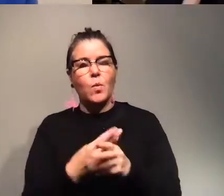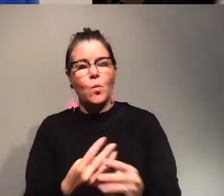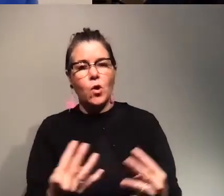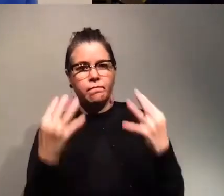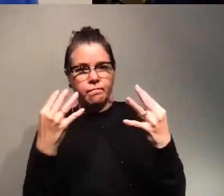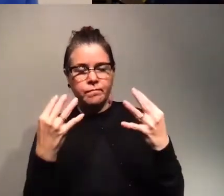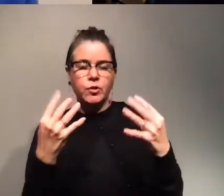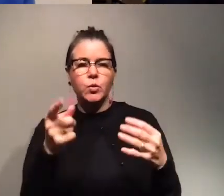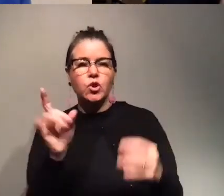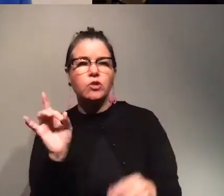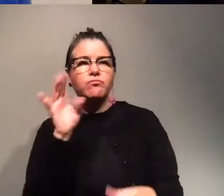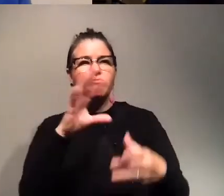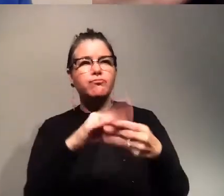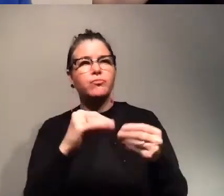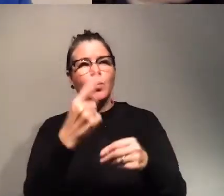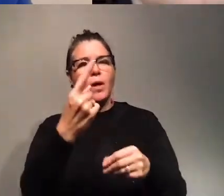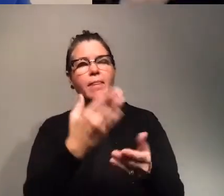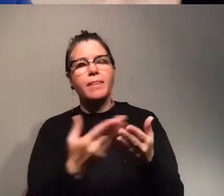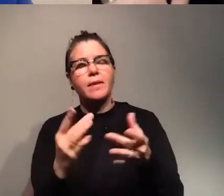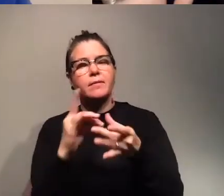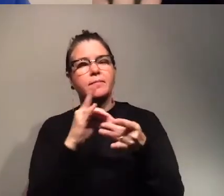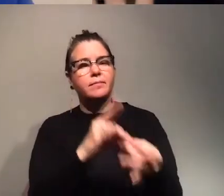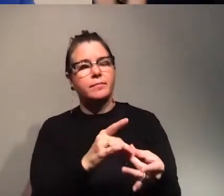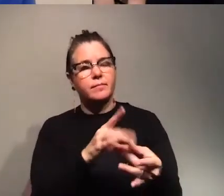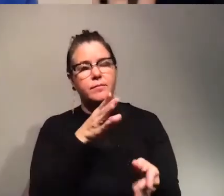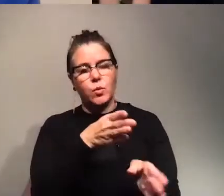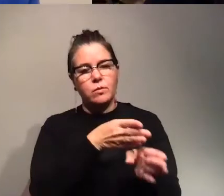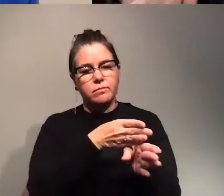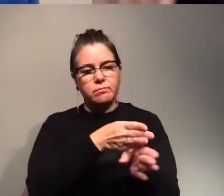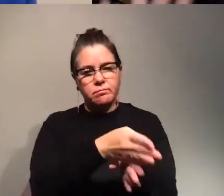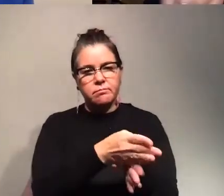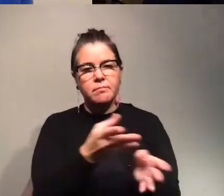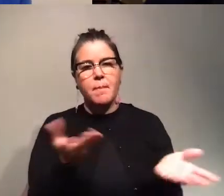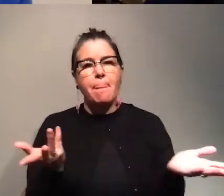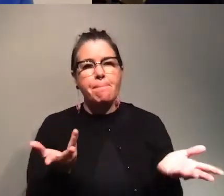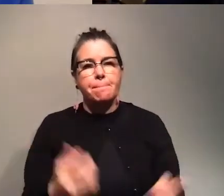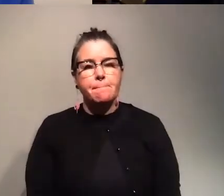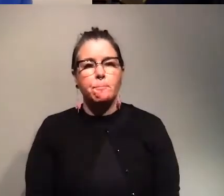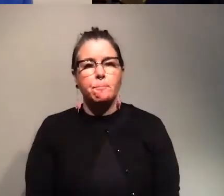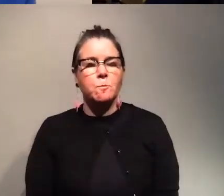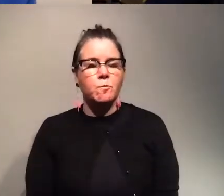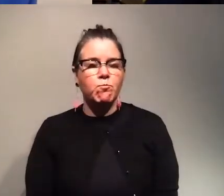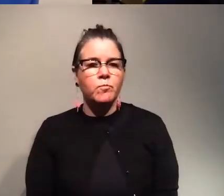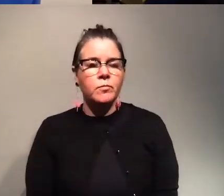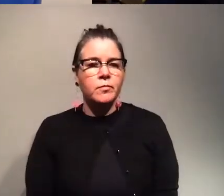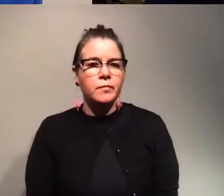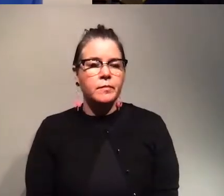tell them one thing about like in relation to your area of expertise what would that one thing be